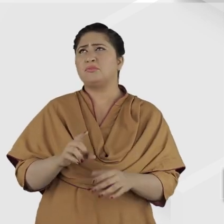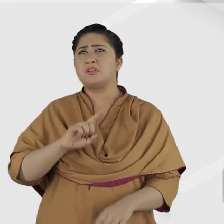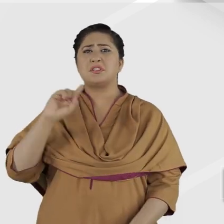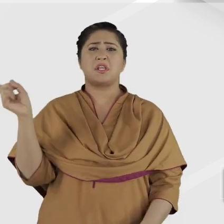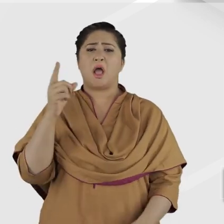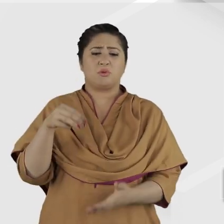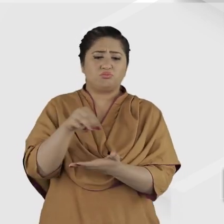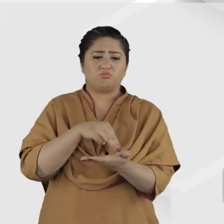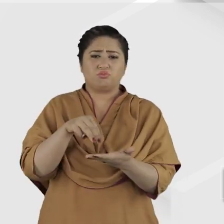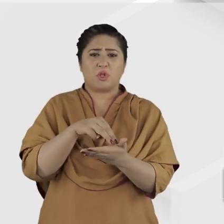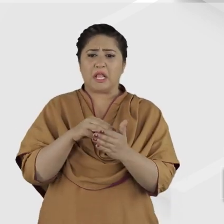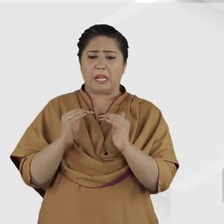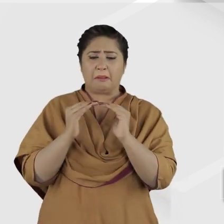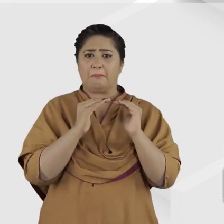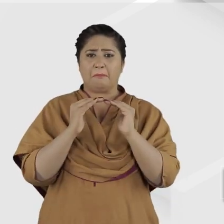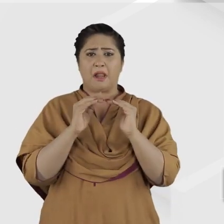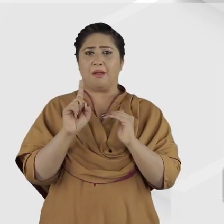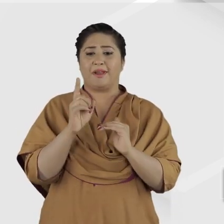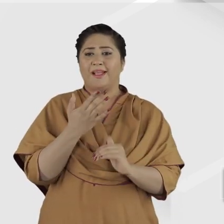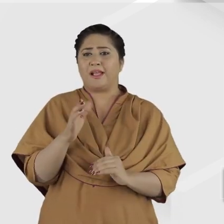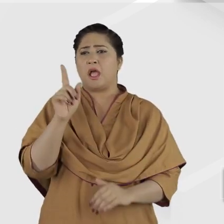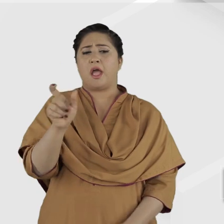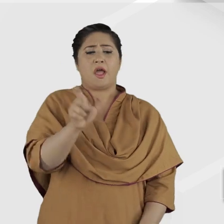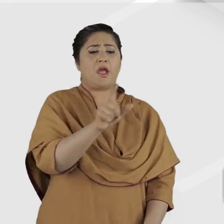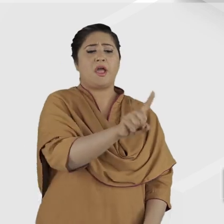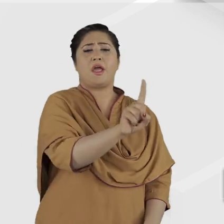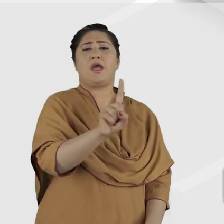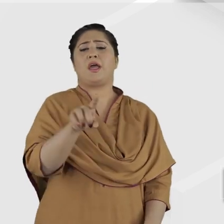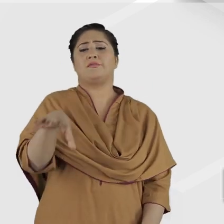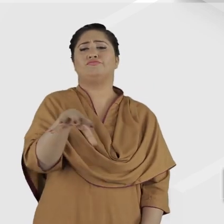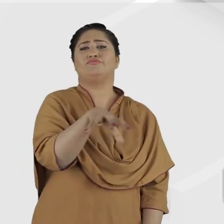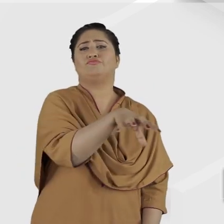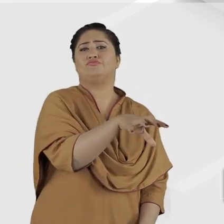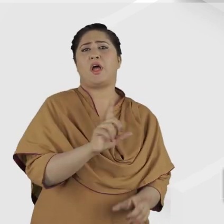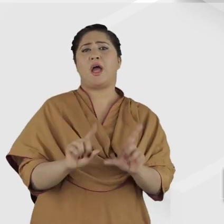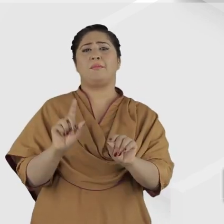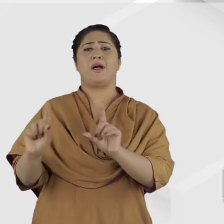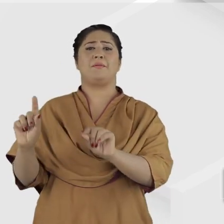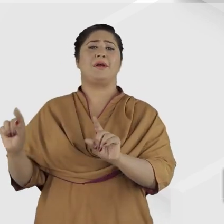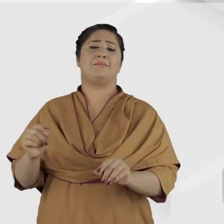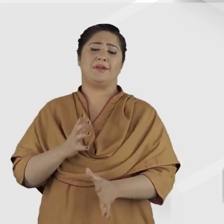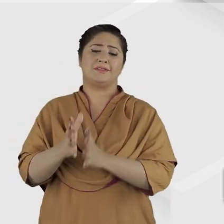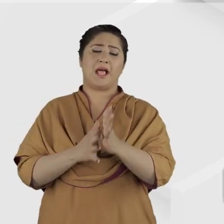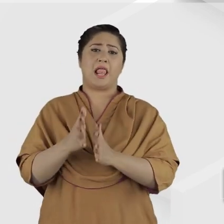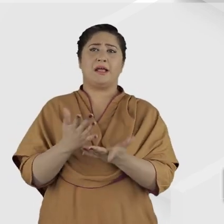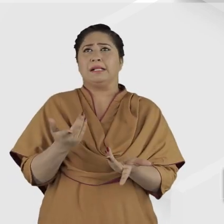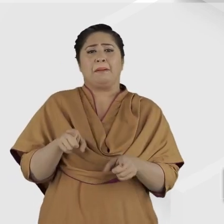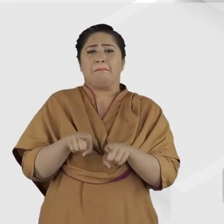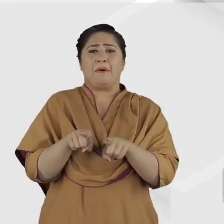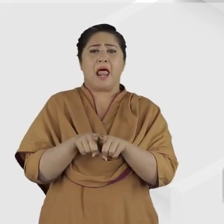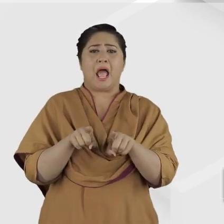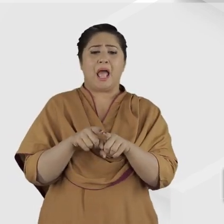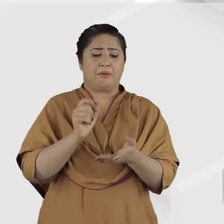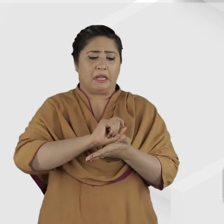not universal, but each country has its own indigenous sign language, which is not based on the local written